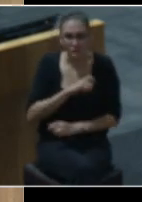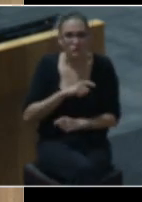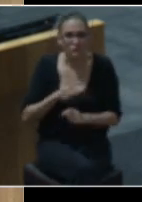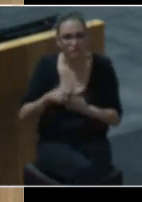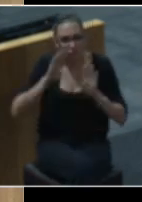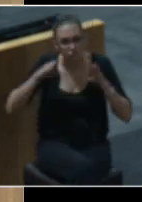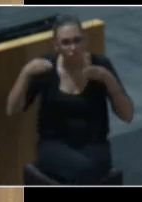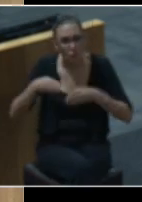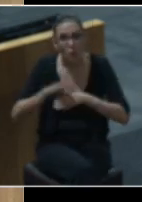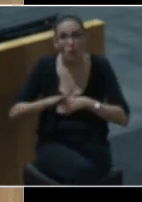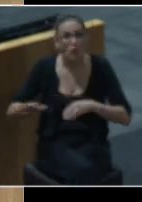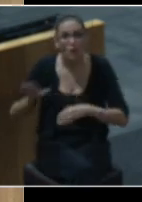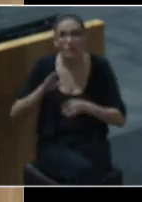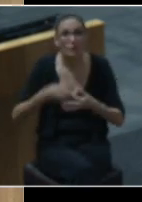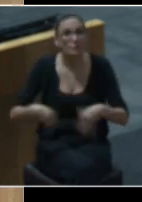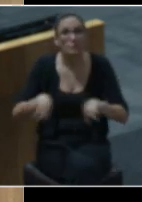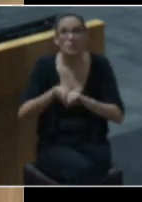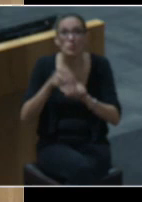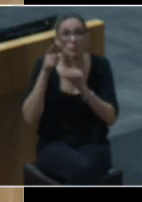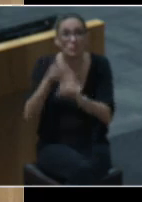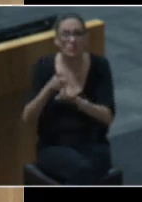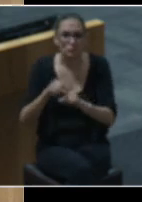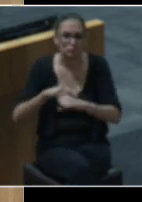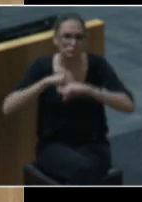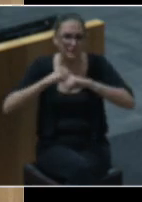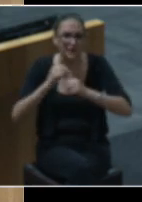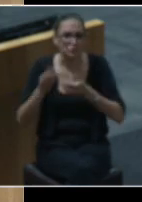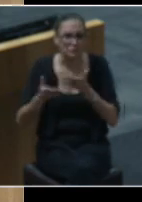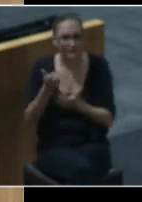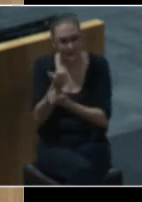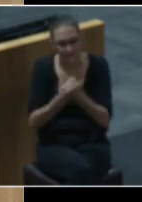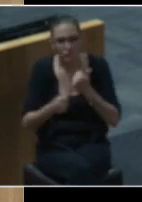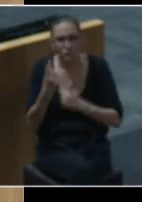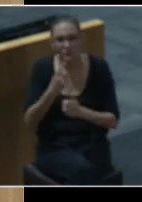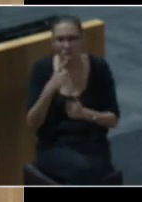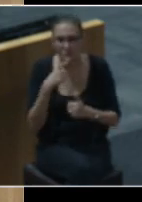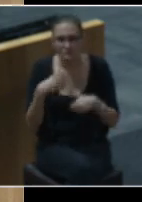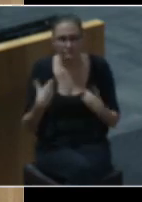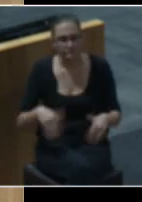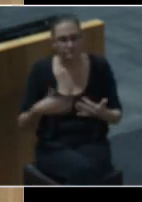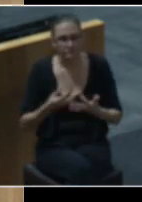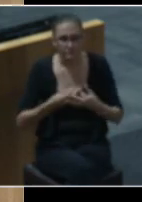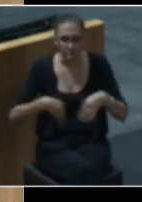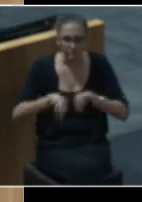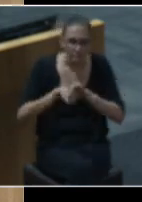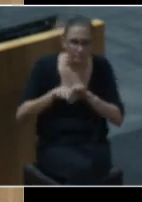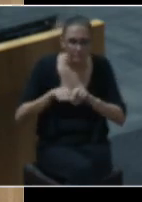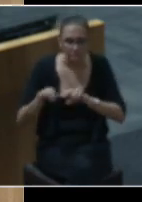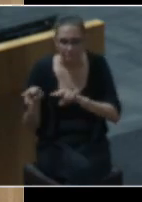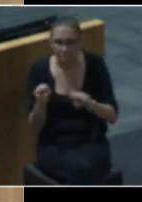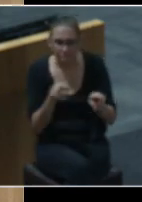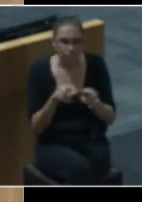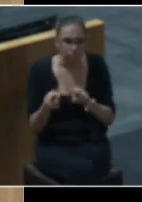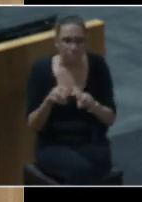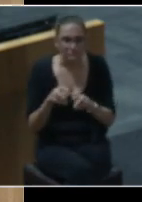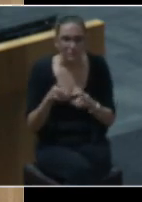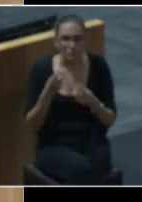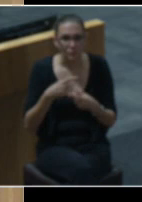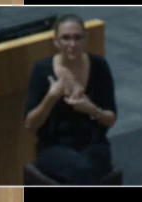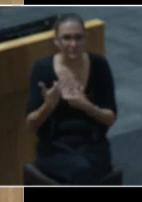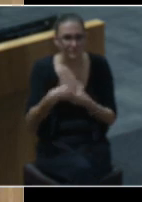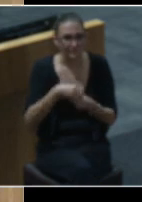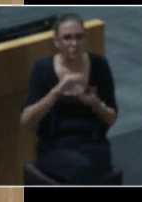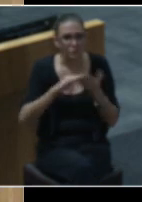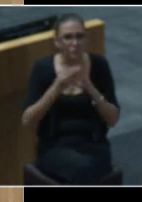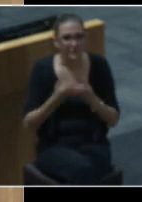to protect and serve everyone. There is urgency in the task ahead, and we will need community involvement to